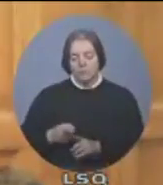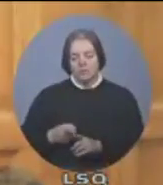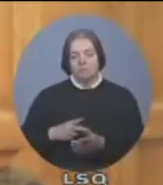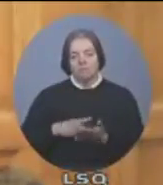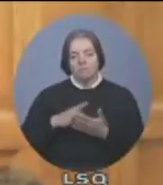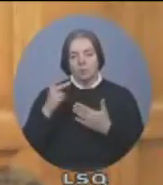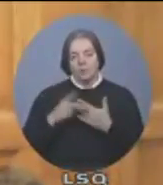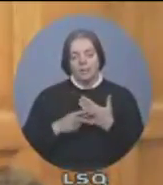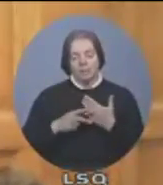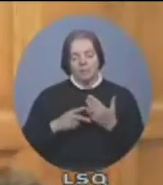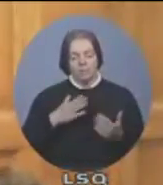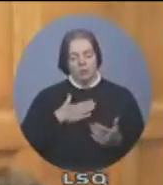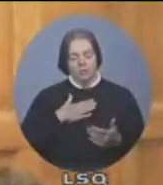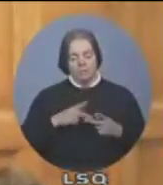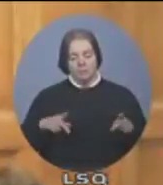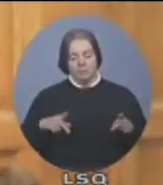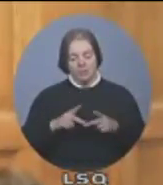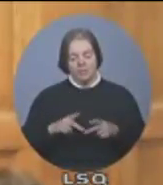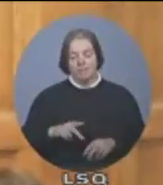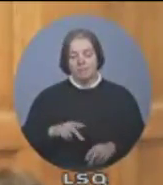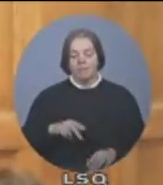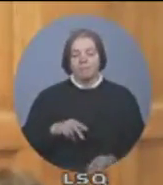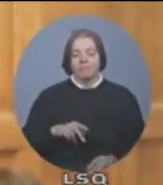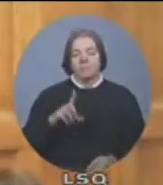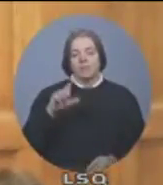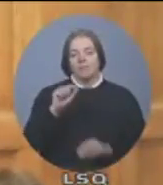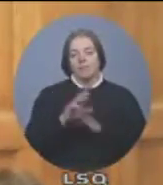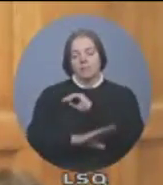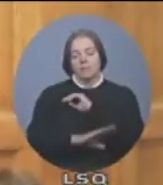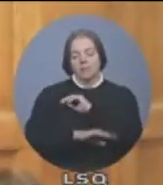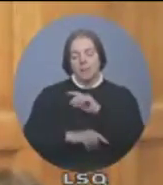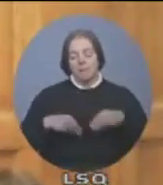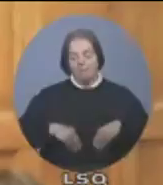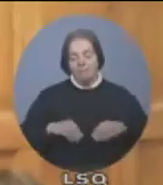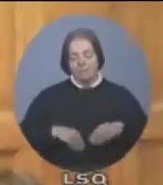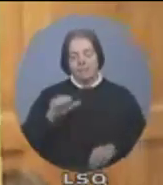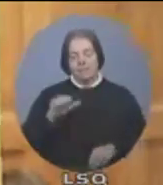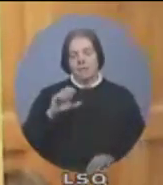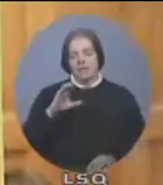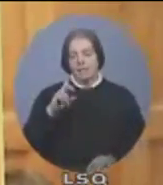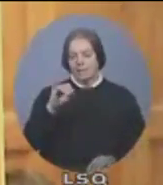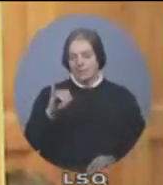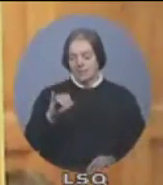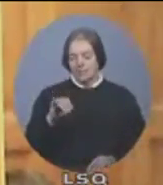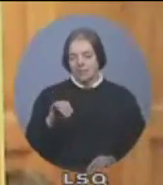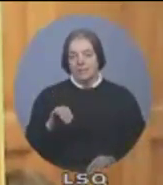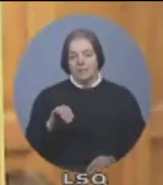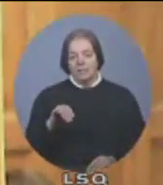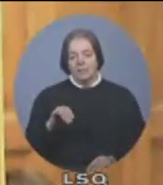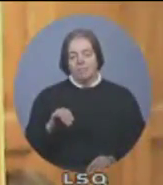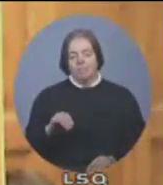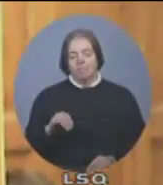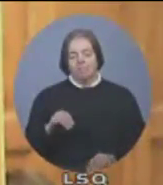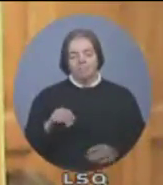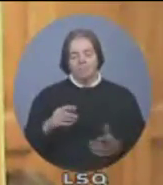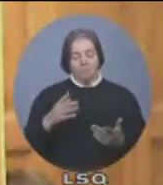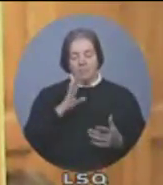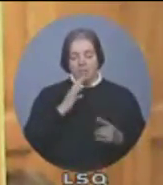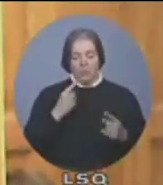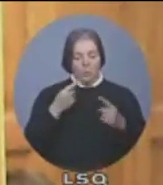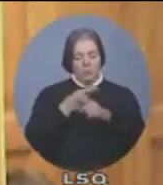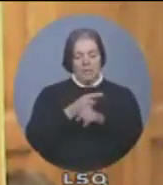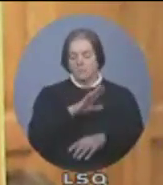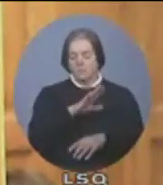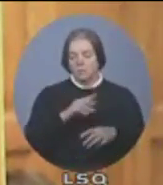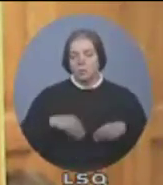the Minister for CETA, in absolute contradiction of her own department's findings, said, quote, Kairos was recently refused funding as it did